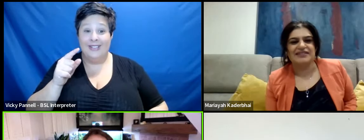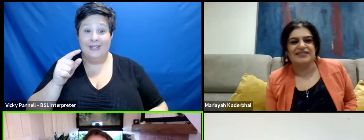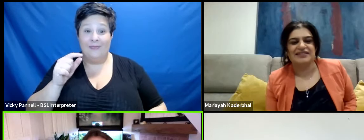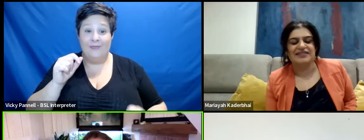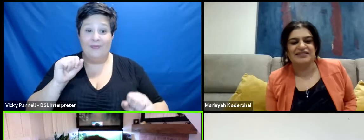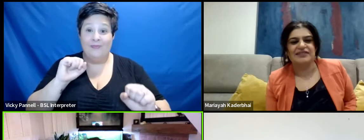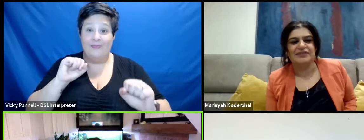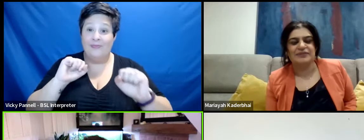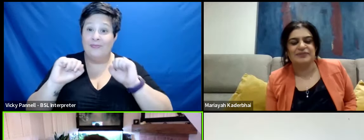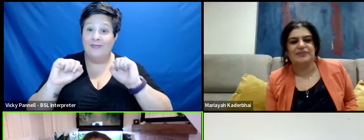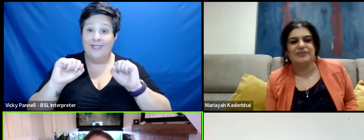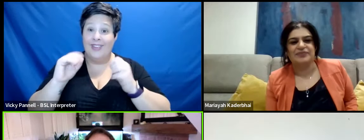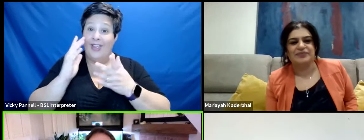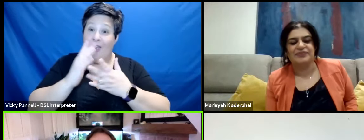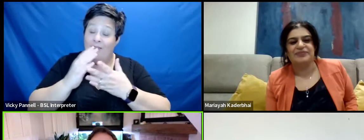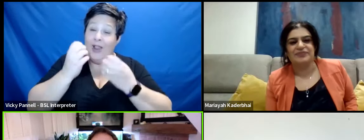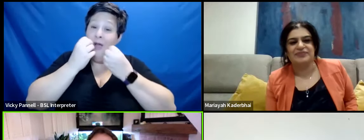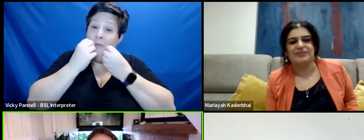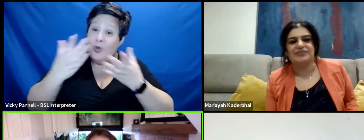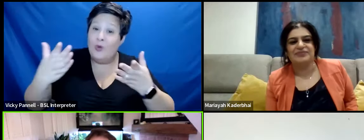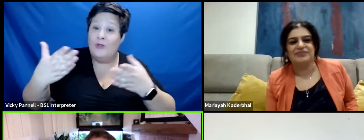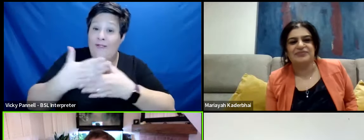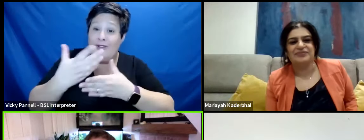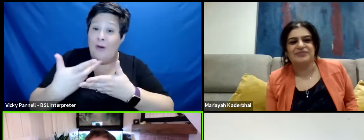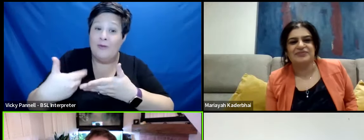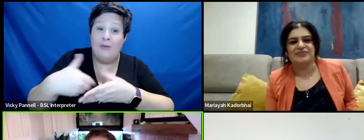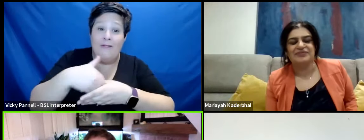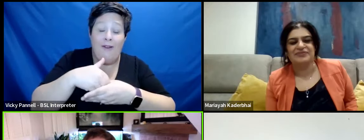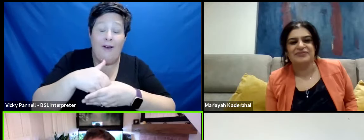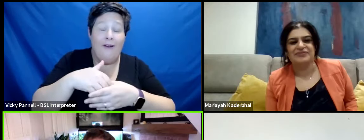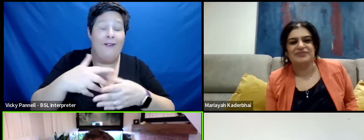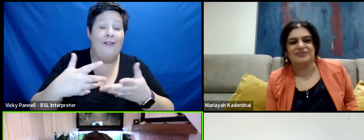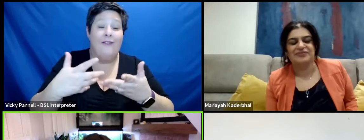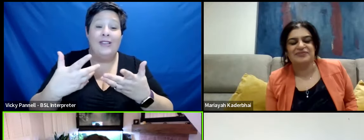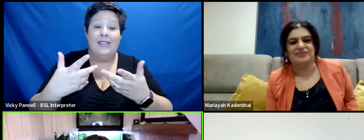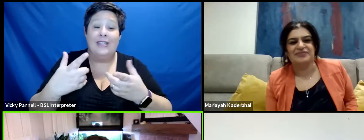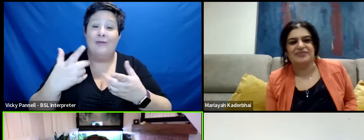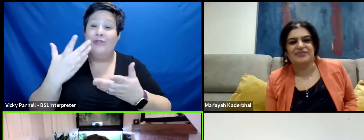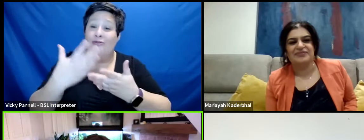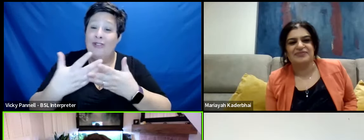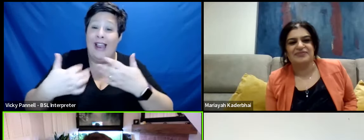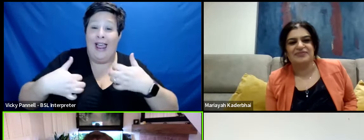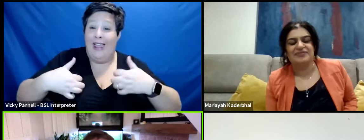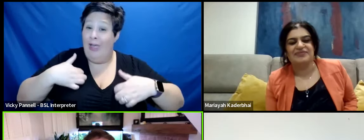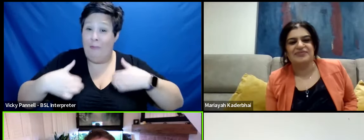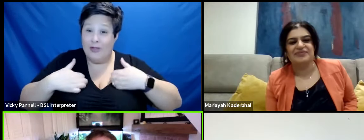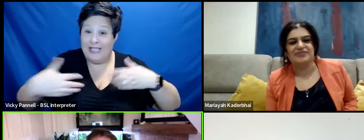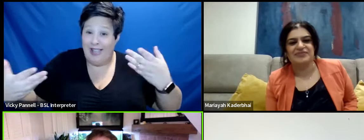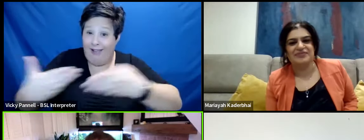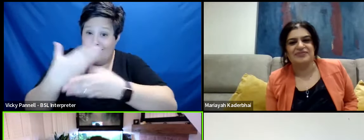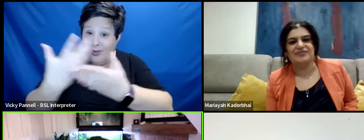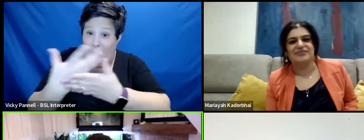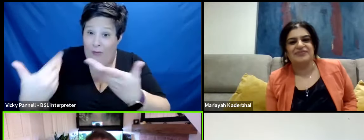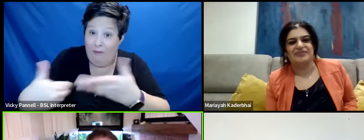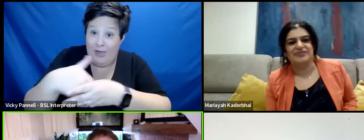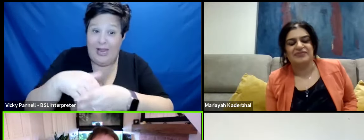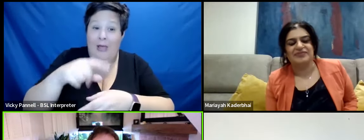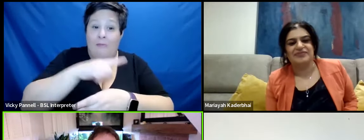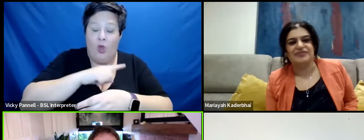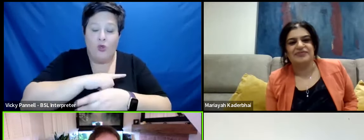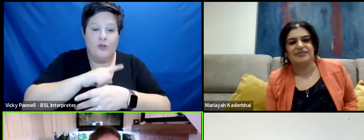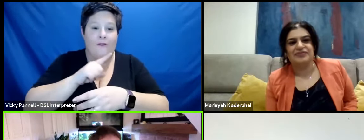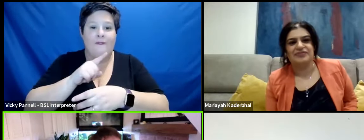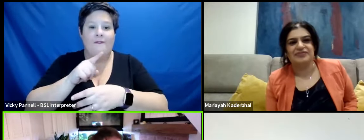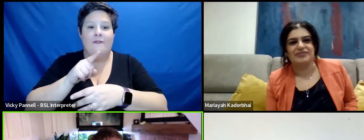it was a beautiful job to do. It was the most exciting job I've ever done because of that